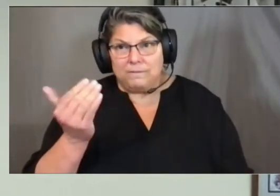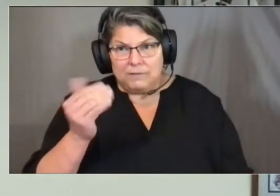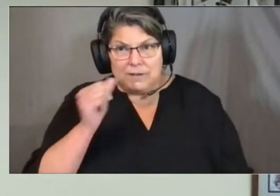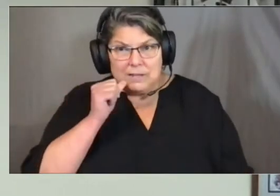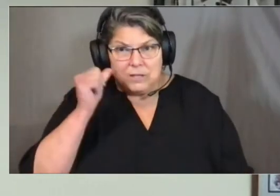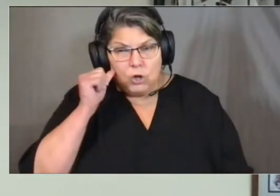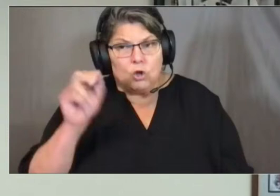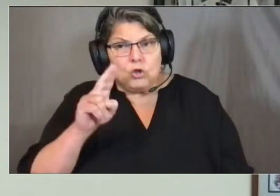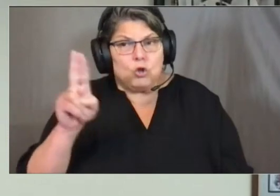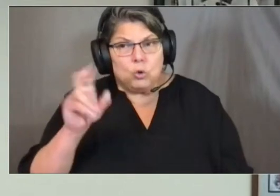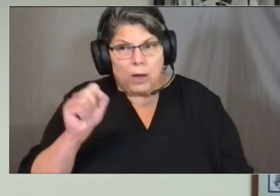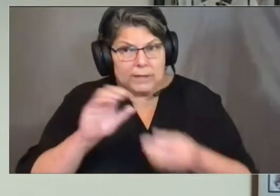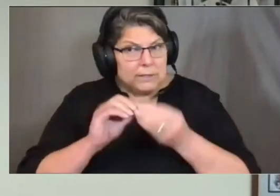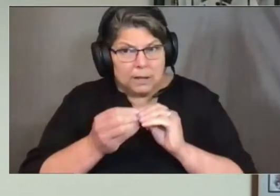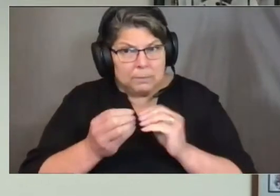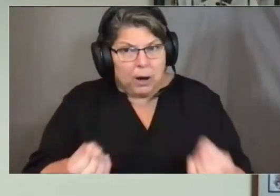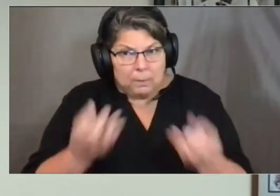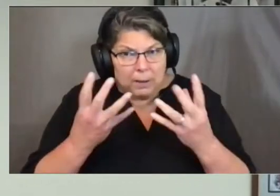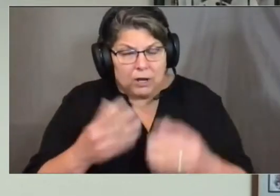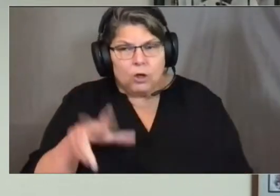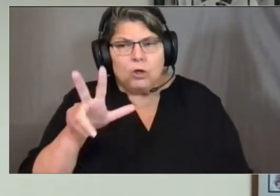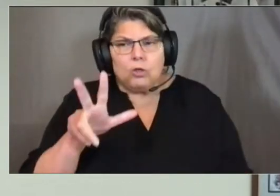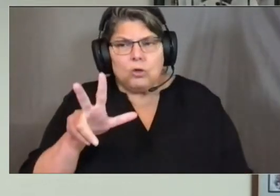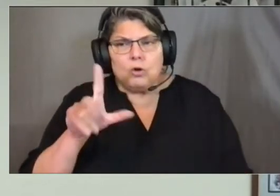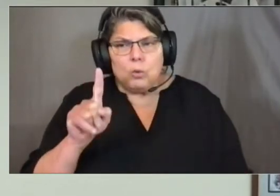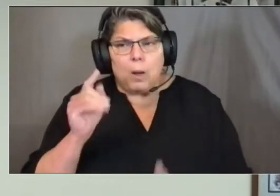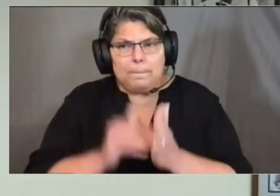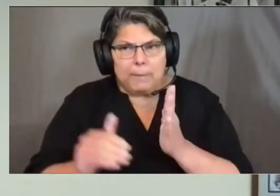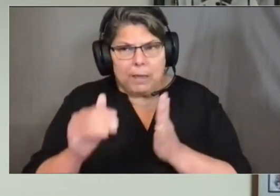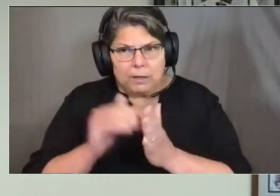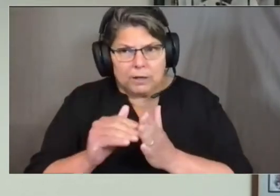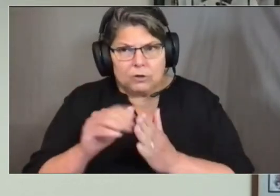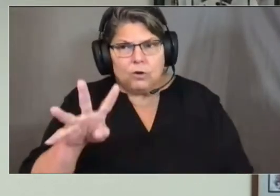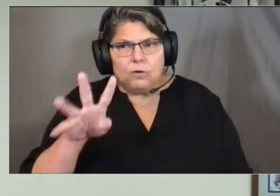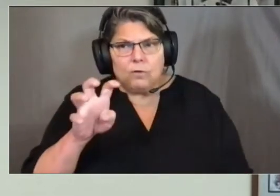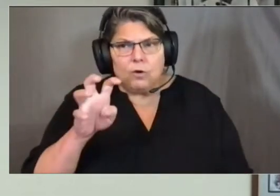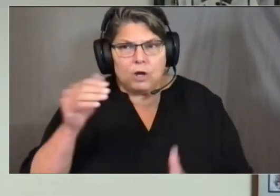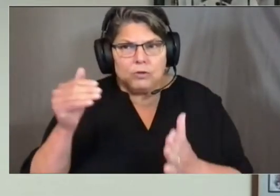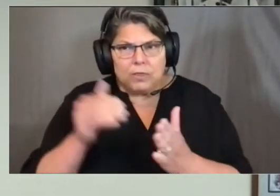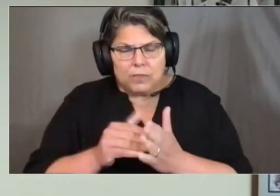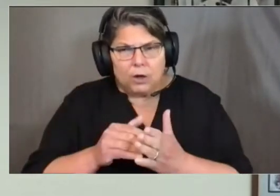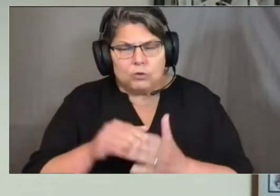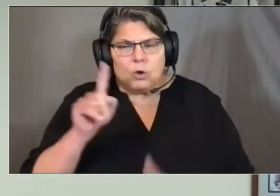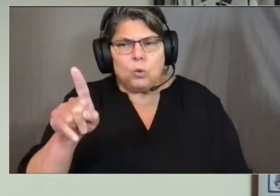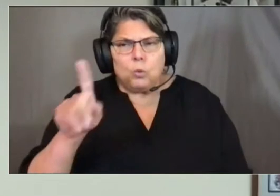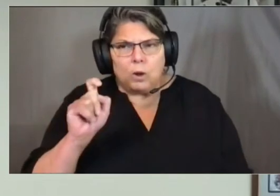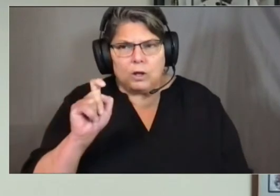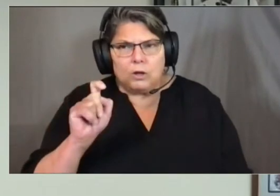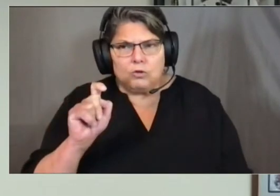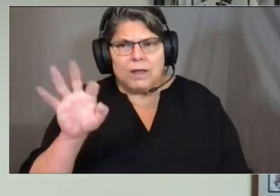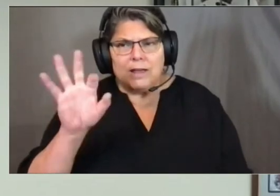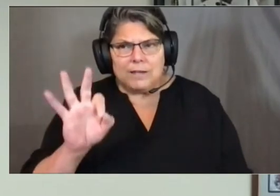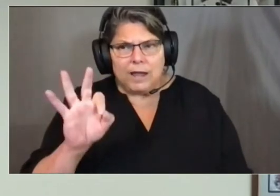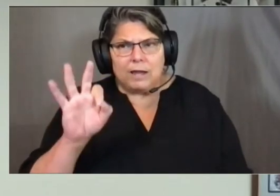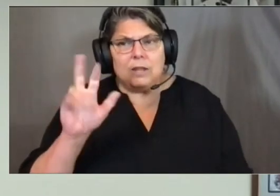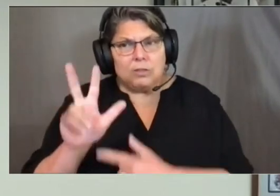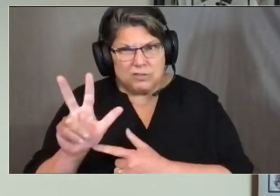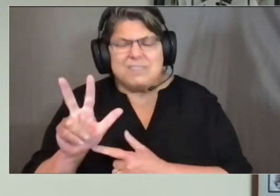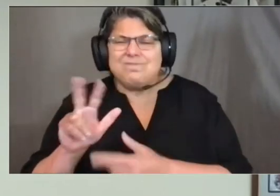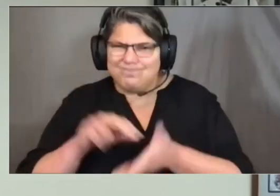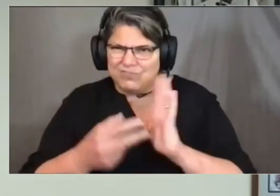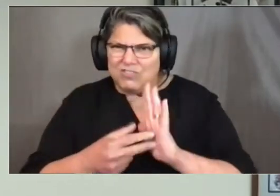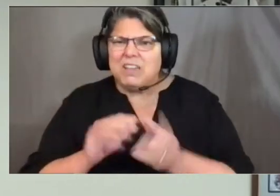cases, number 31,400,193, which is increasing.